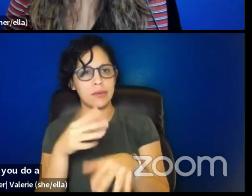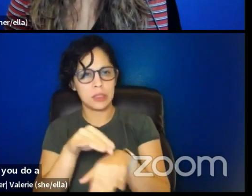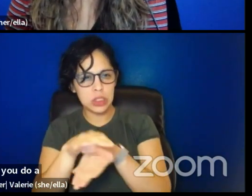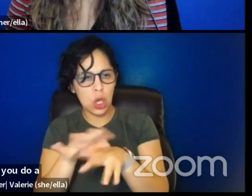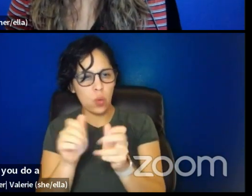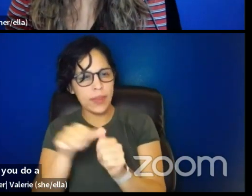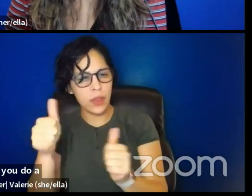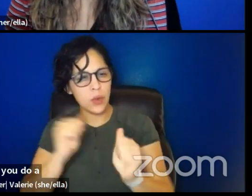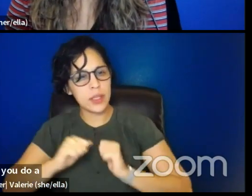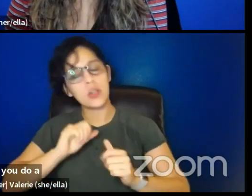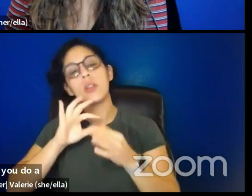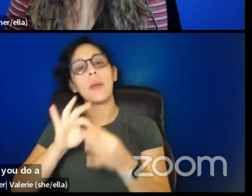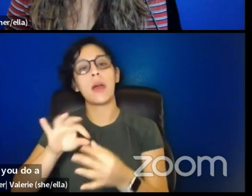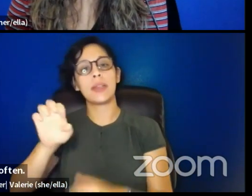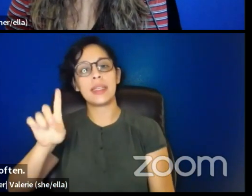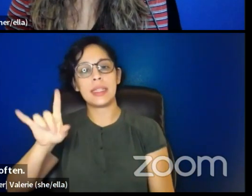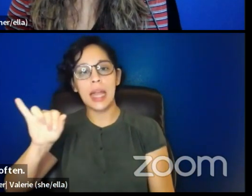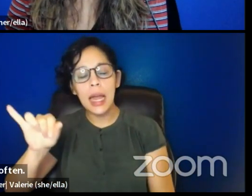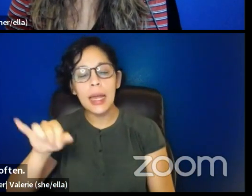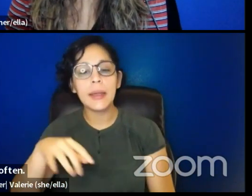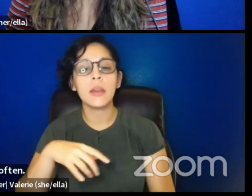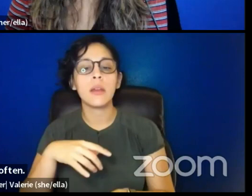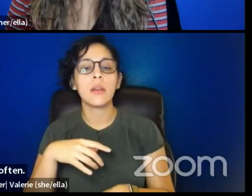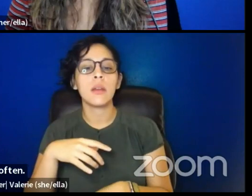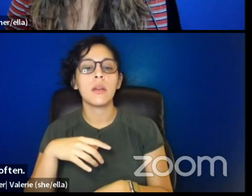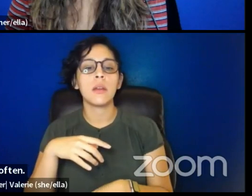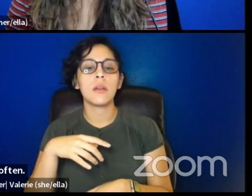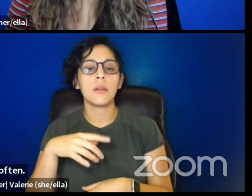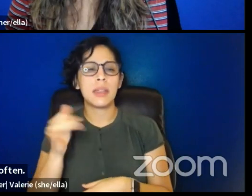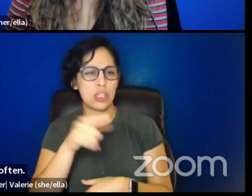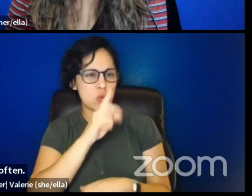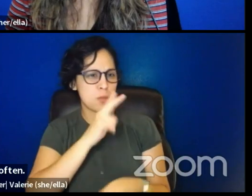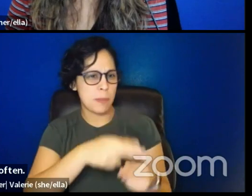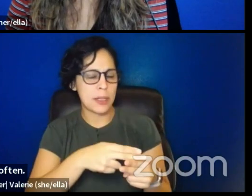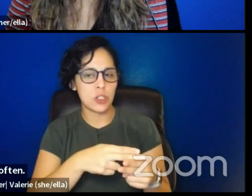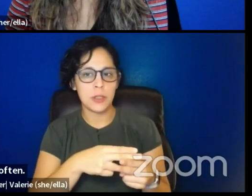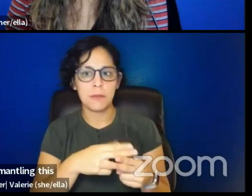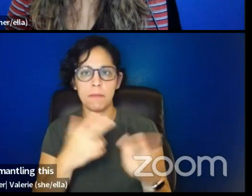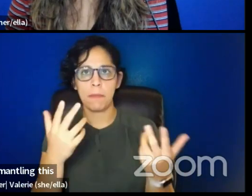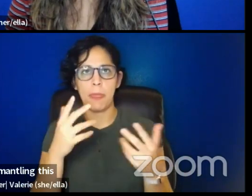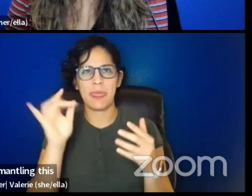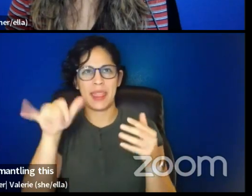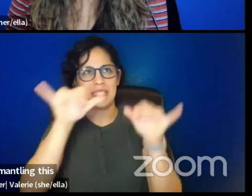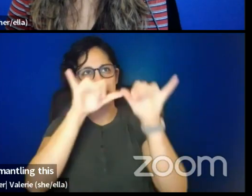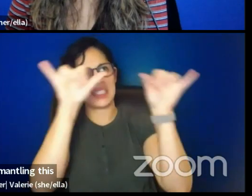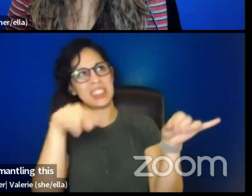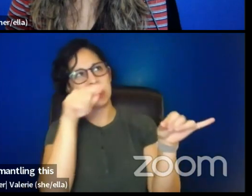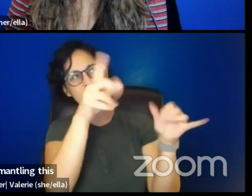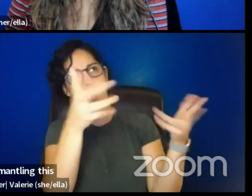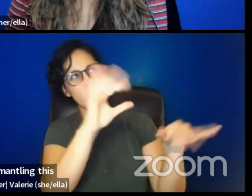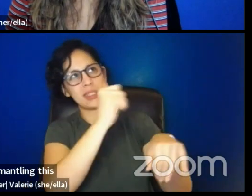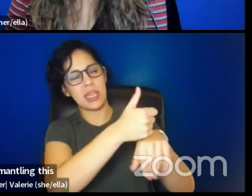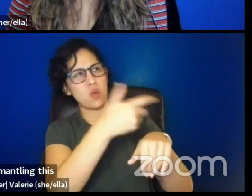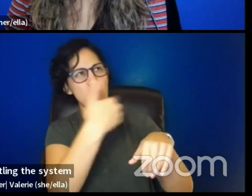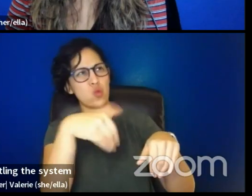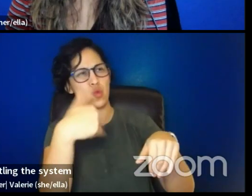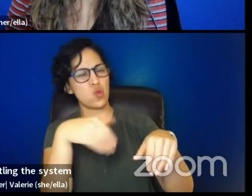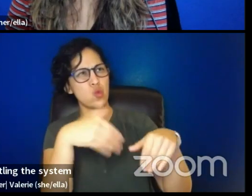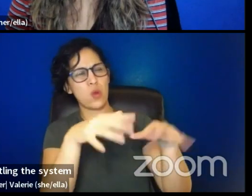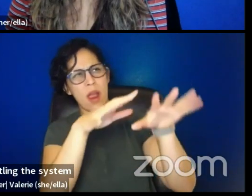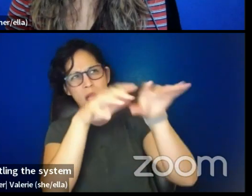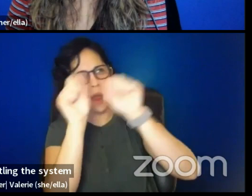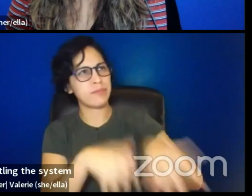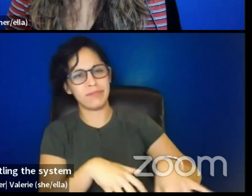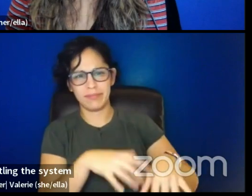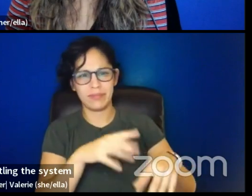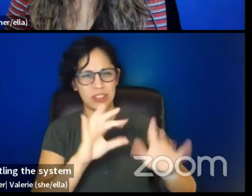um, as you're talking about, because dismantling a system is difficult and is overwhelming. And